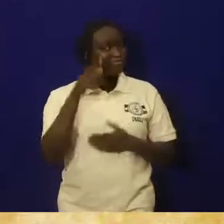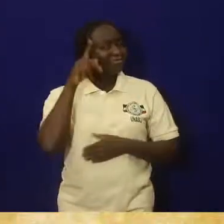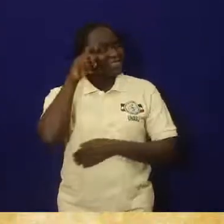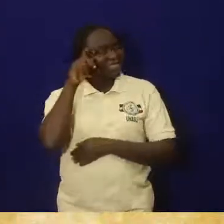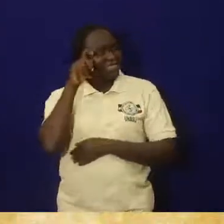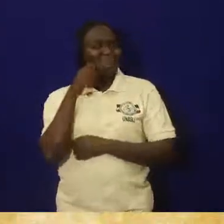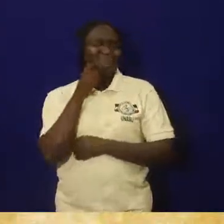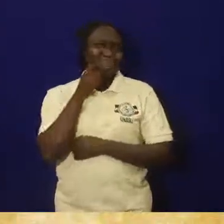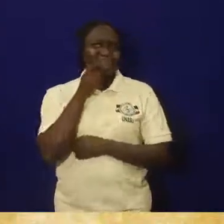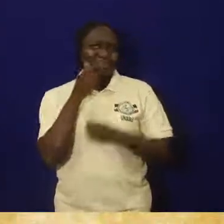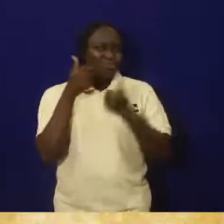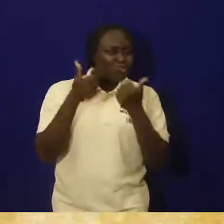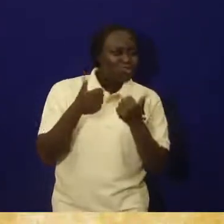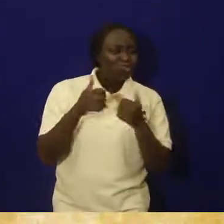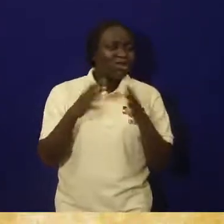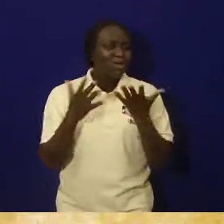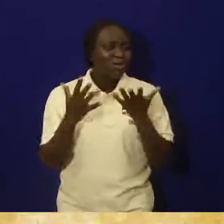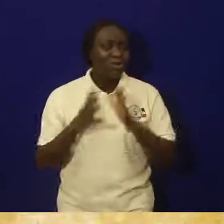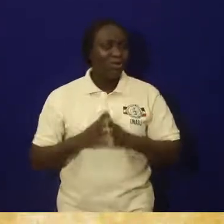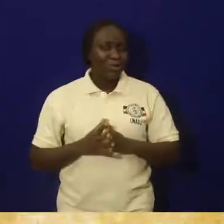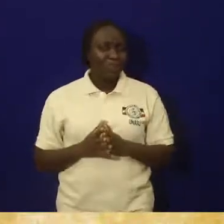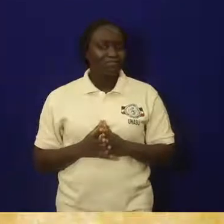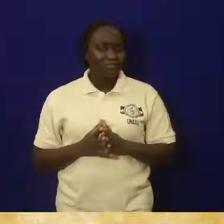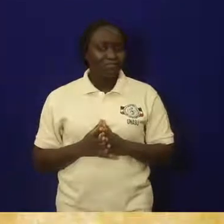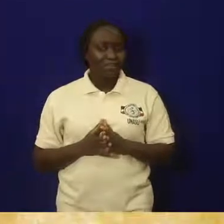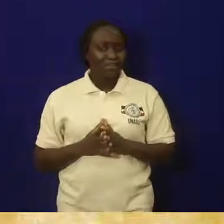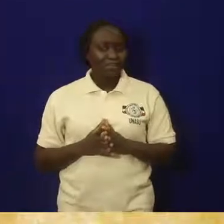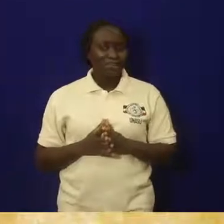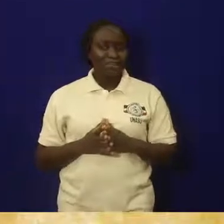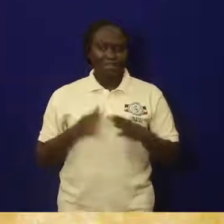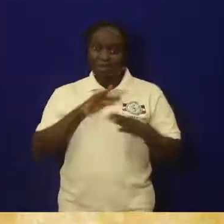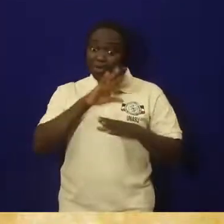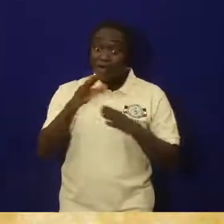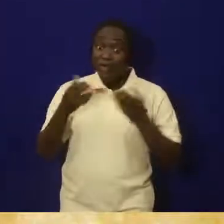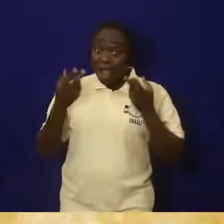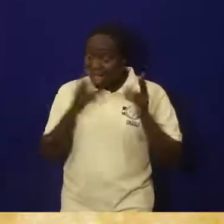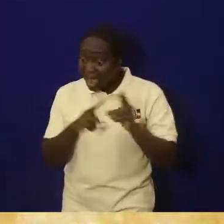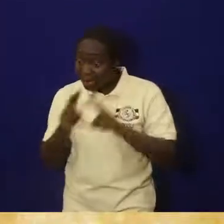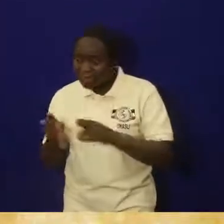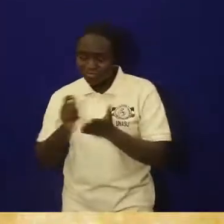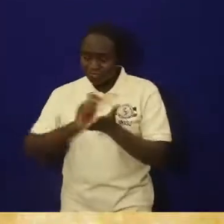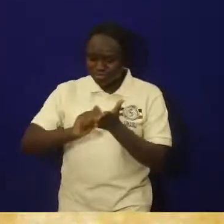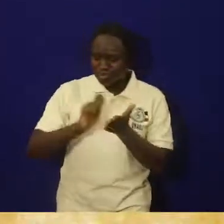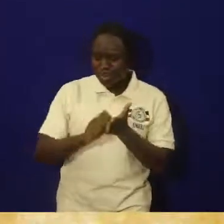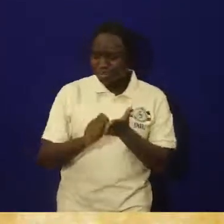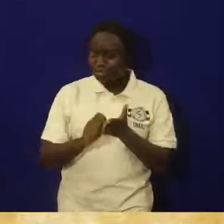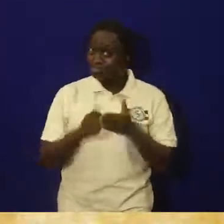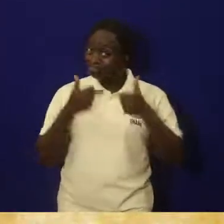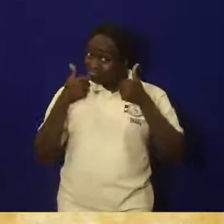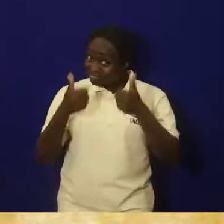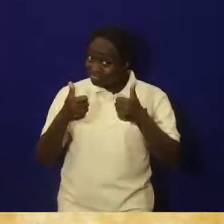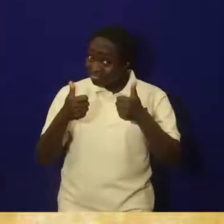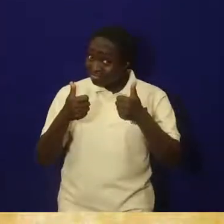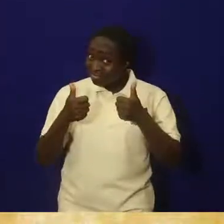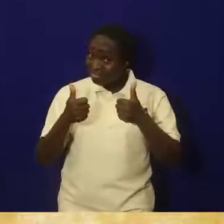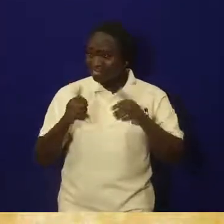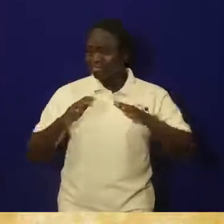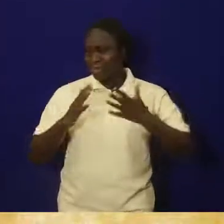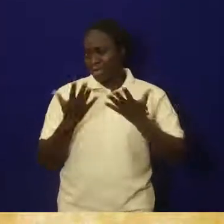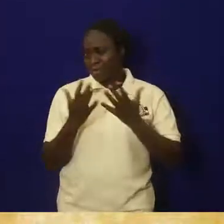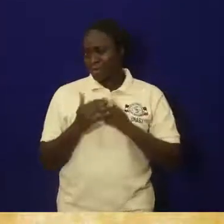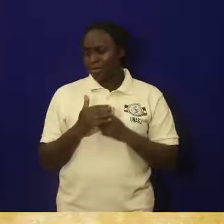having written records? Keeping things in writing. How good can we study the advantages?